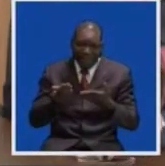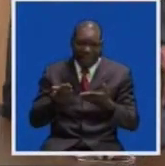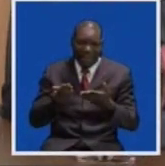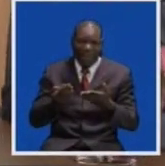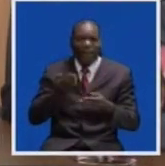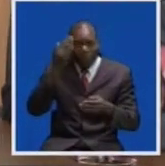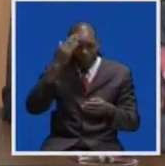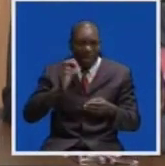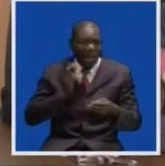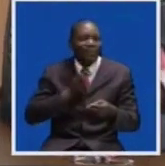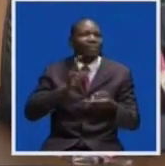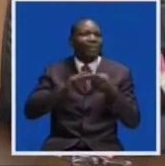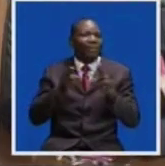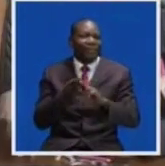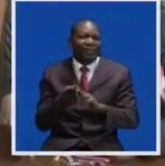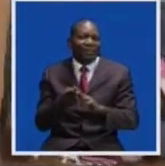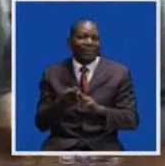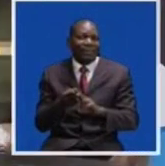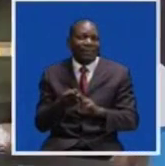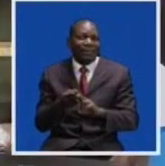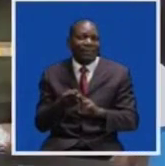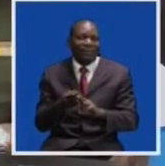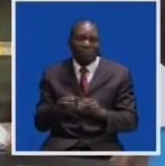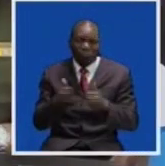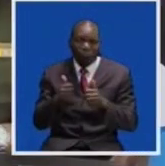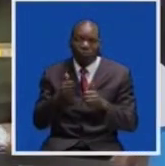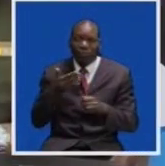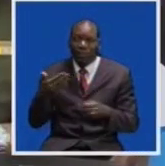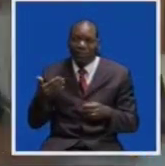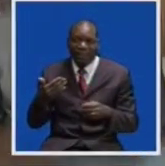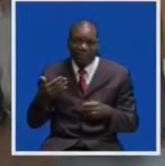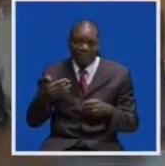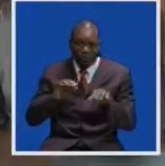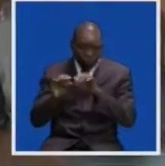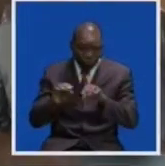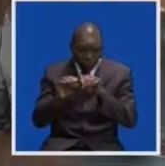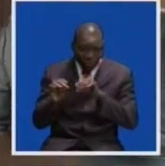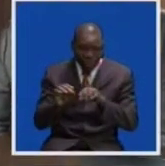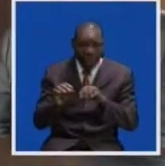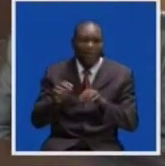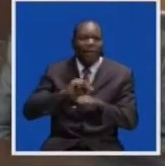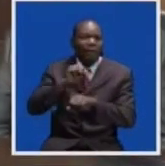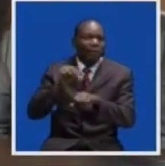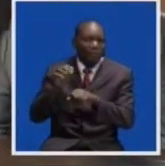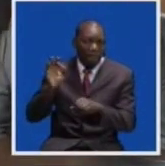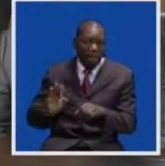partners. Now we have come to do constructive things, things that will benefit the nation.